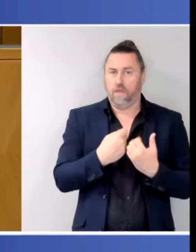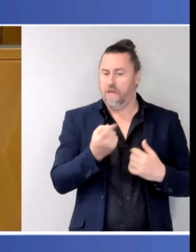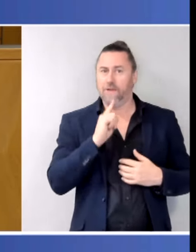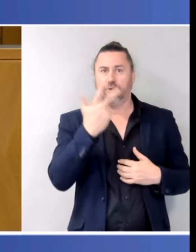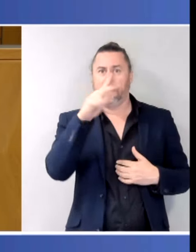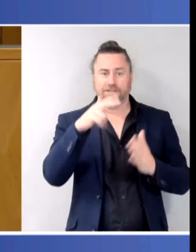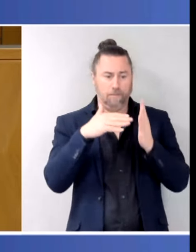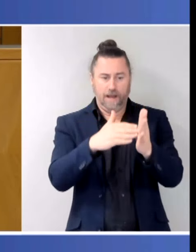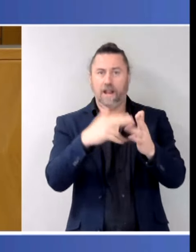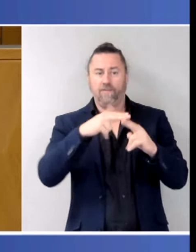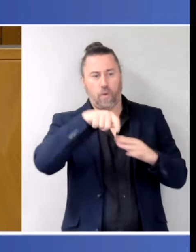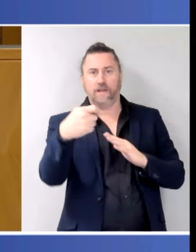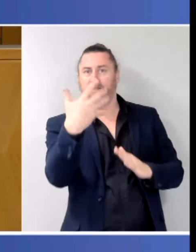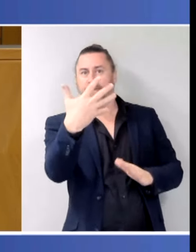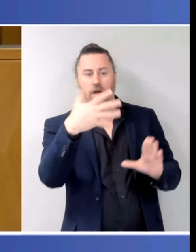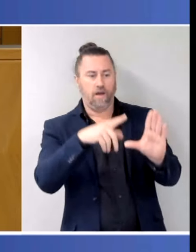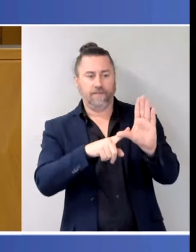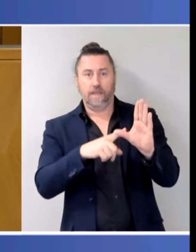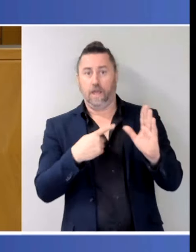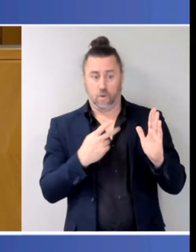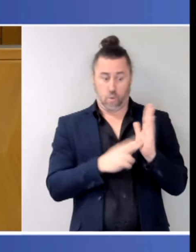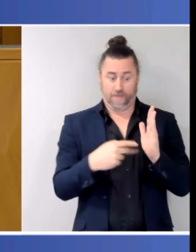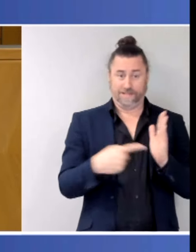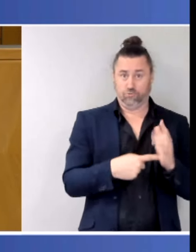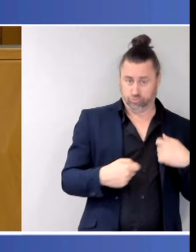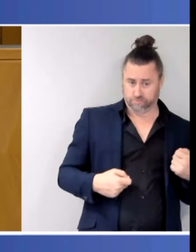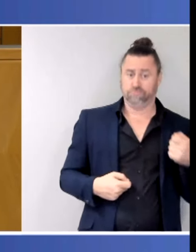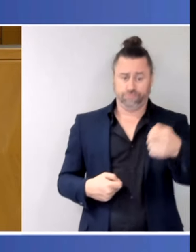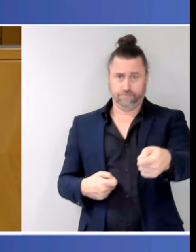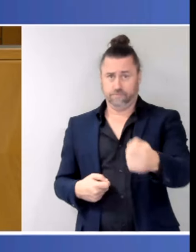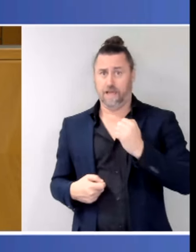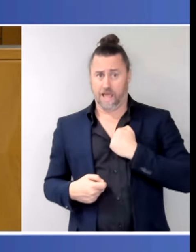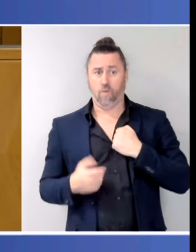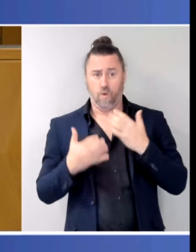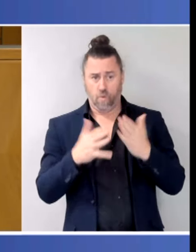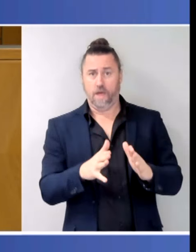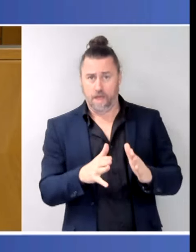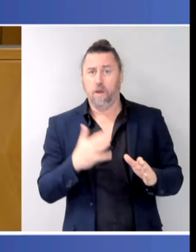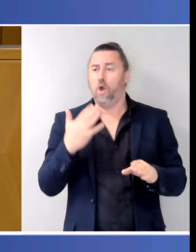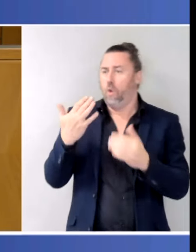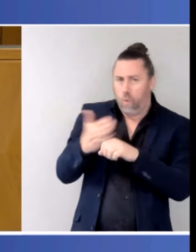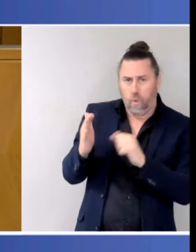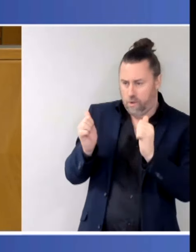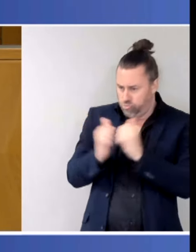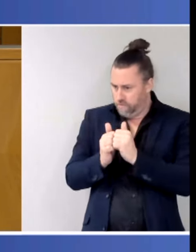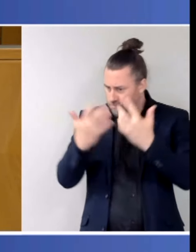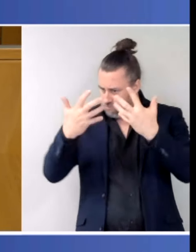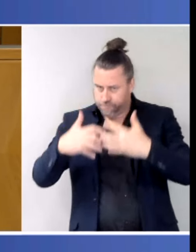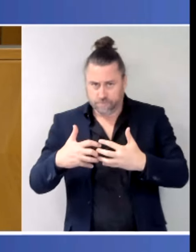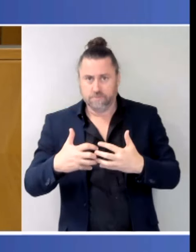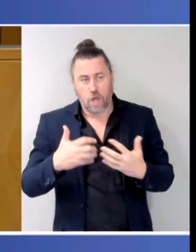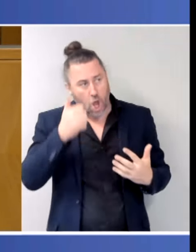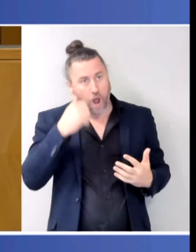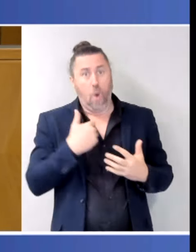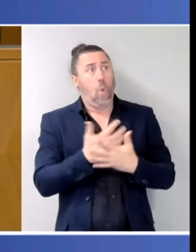that the NT's put on the table, but also then working through this new agreement to deliver safer outcomes for Territory women and